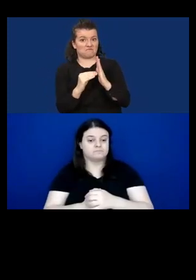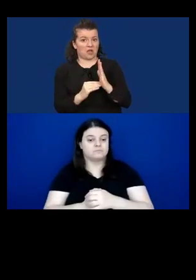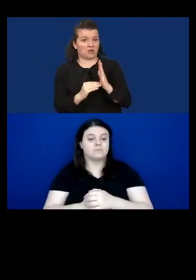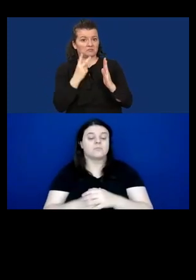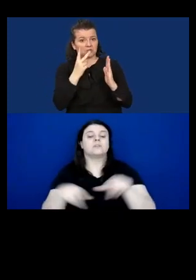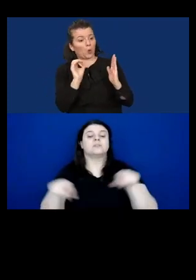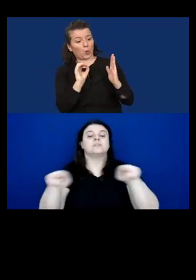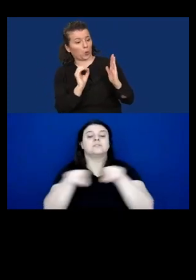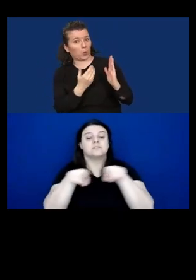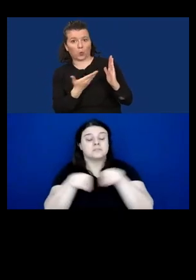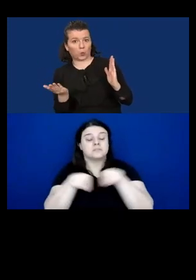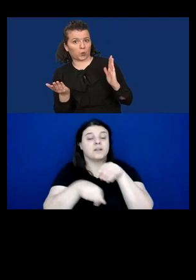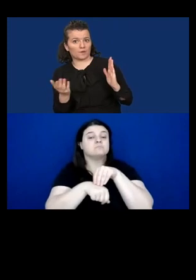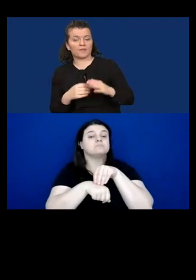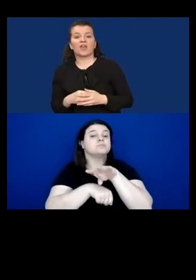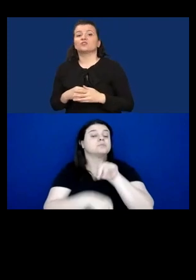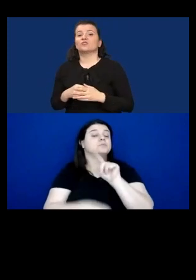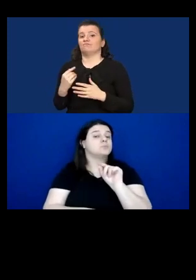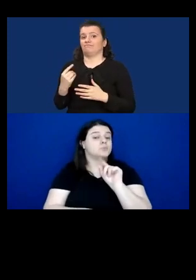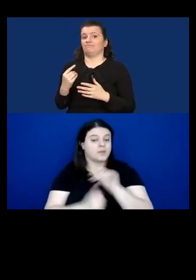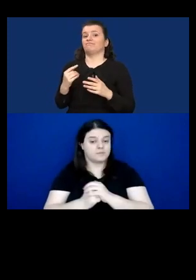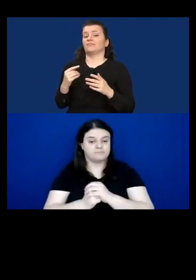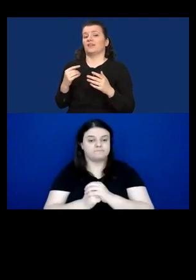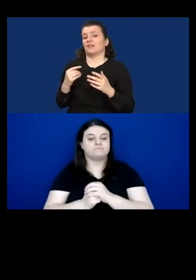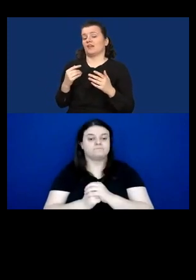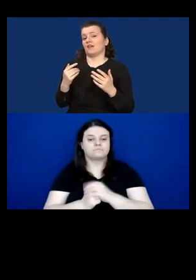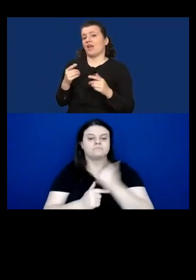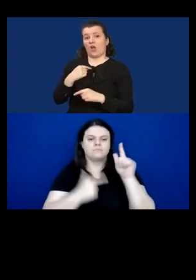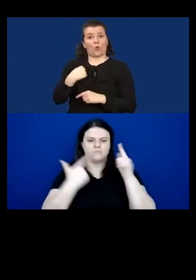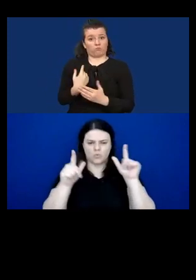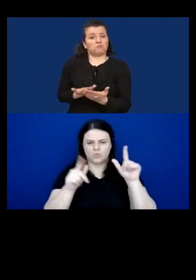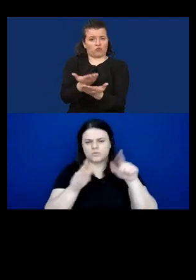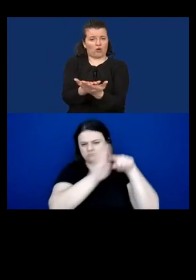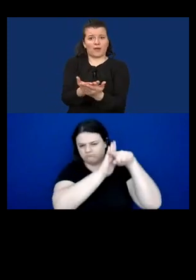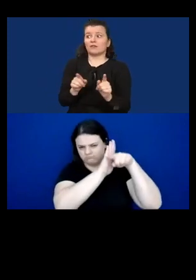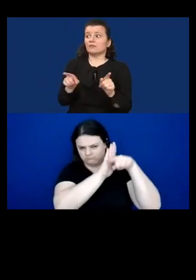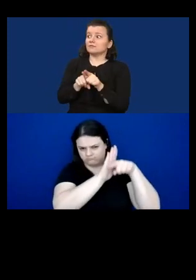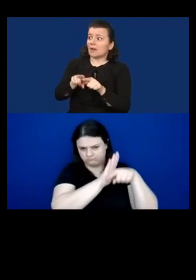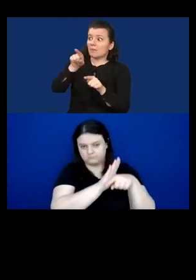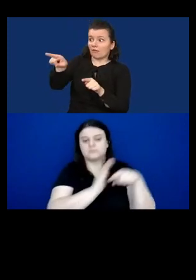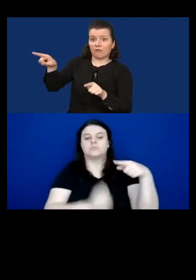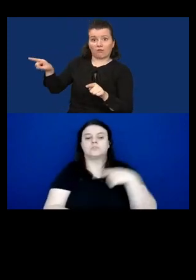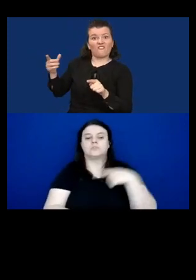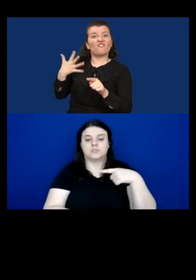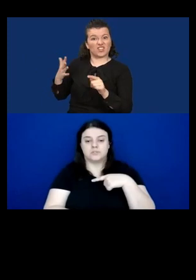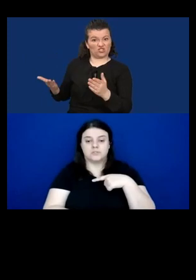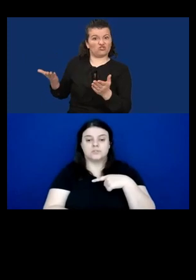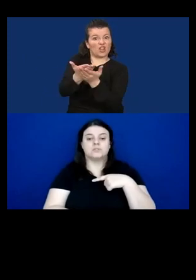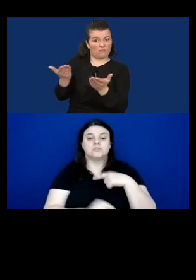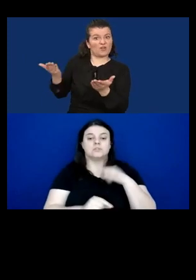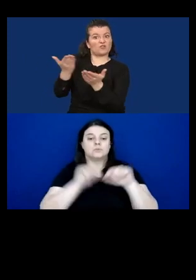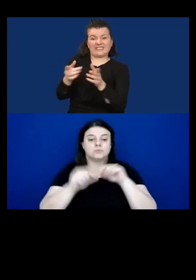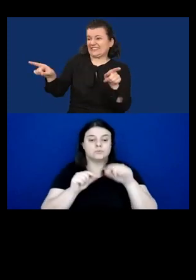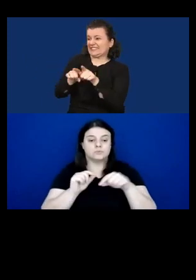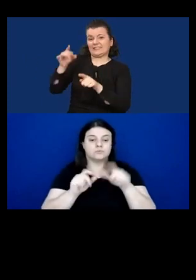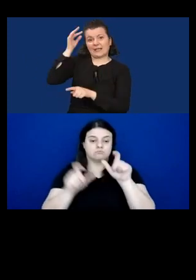recommended by other analysts or representative bodies of